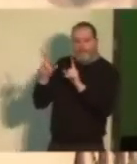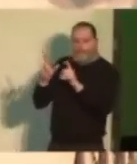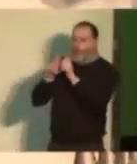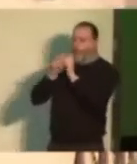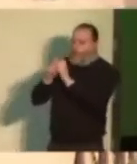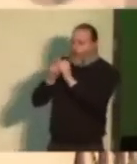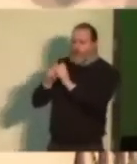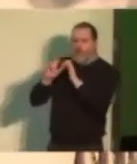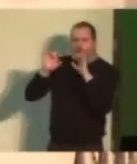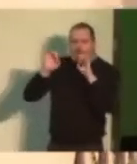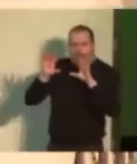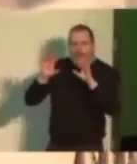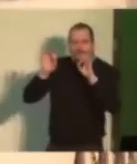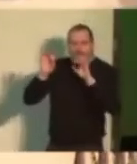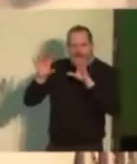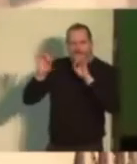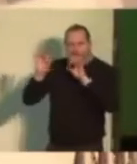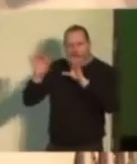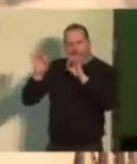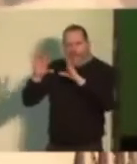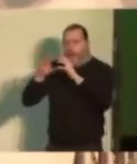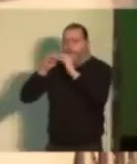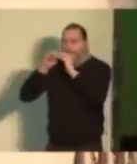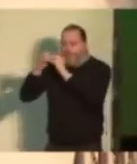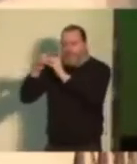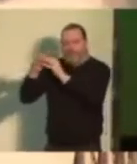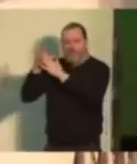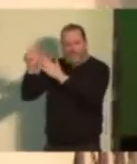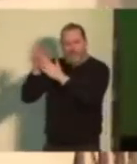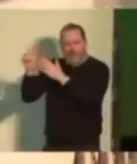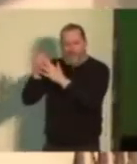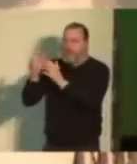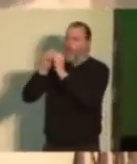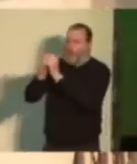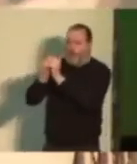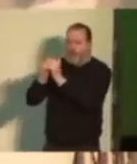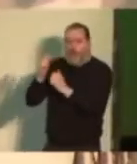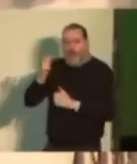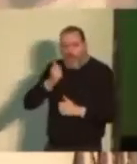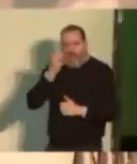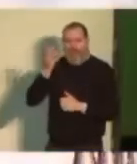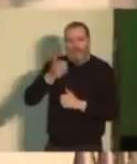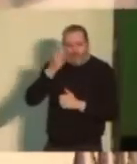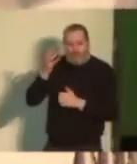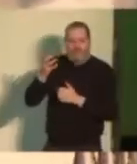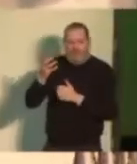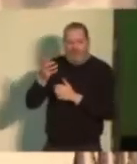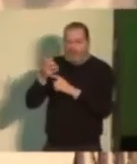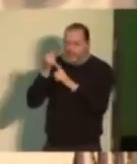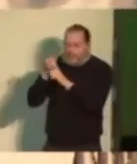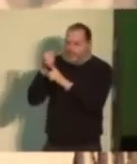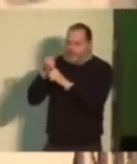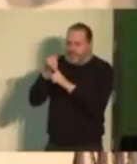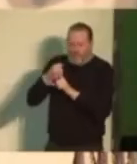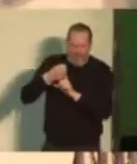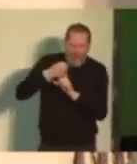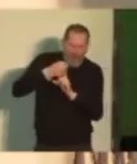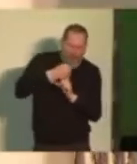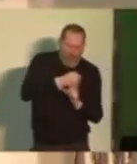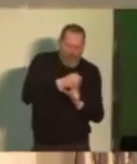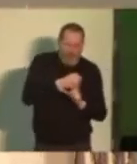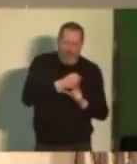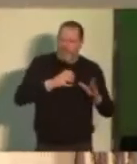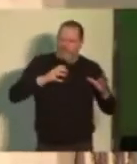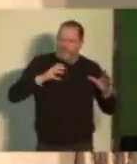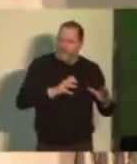and tens of billions of dollars. And who every day are fighting hard to crush the working class